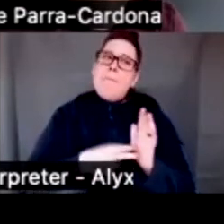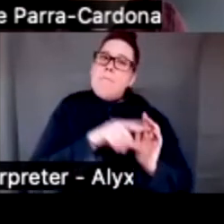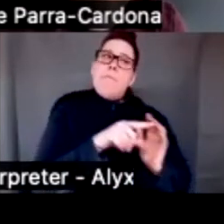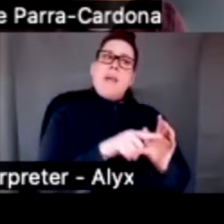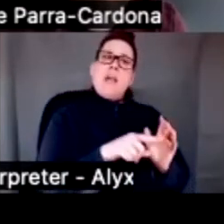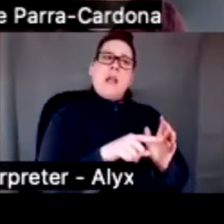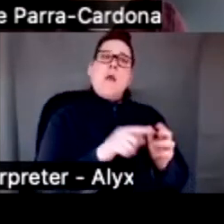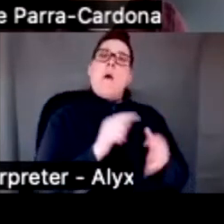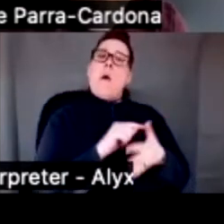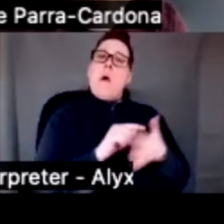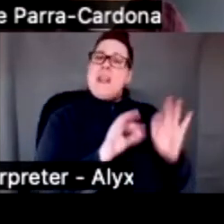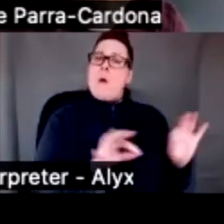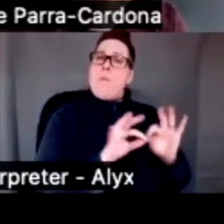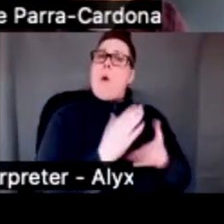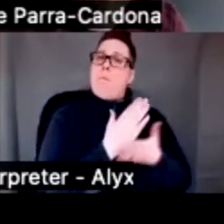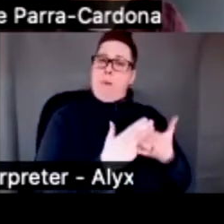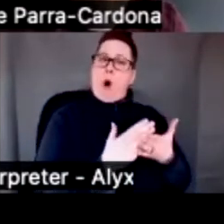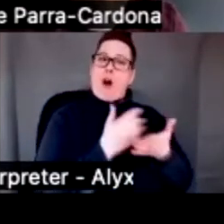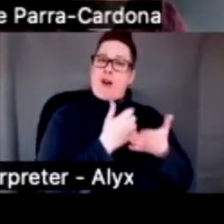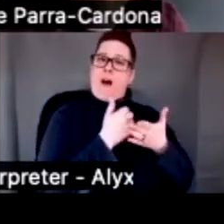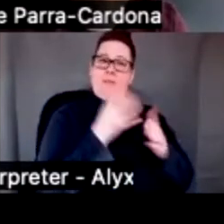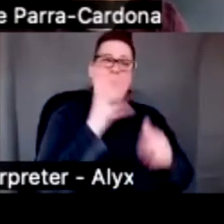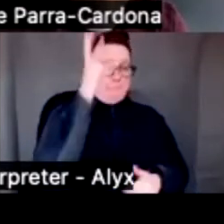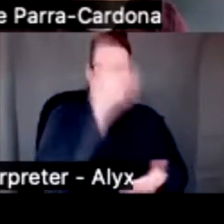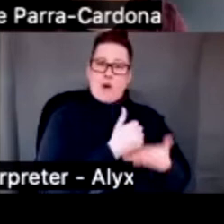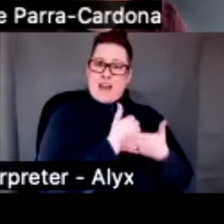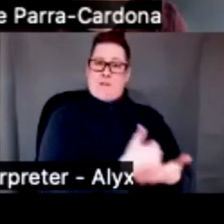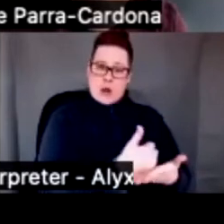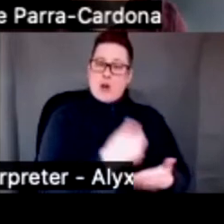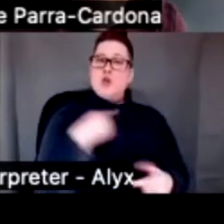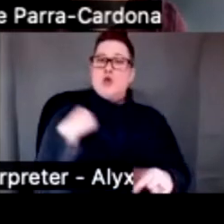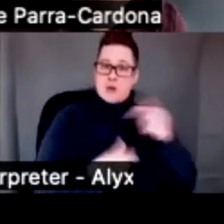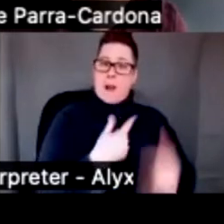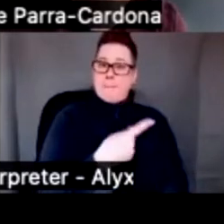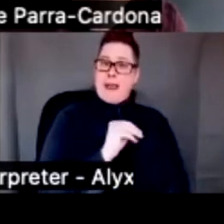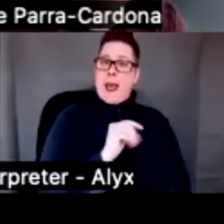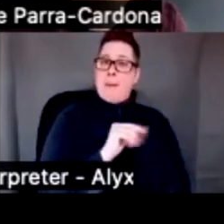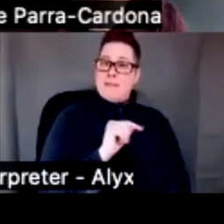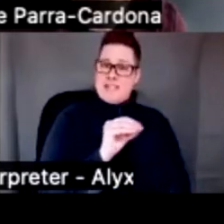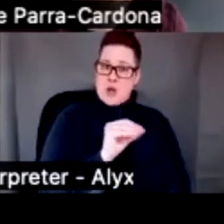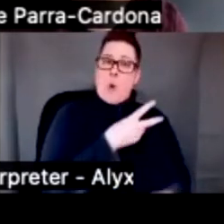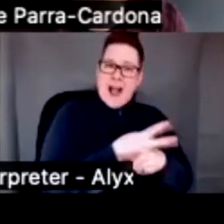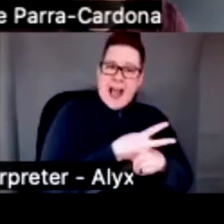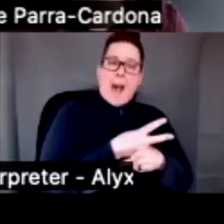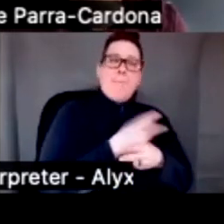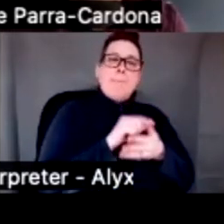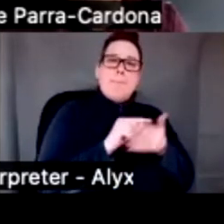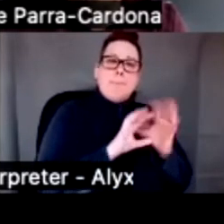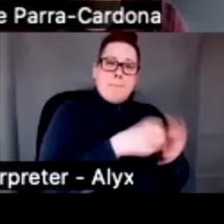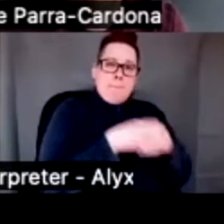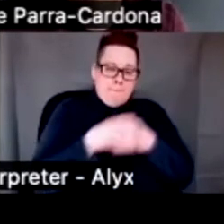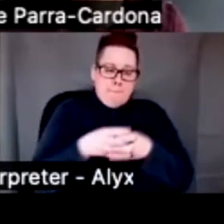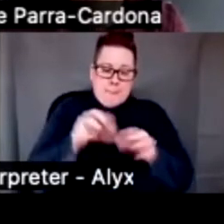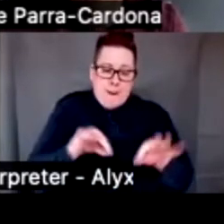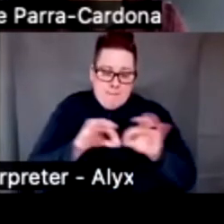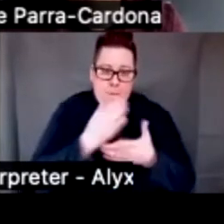components of the parenting intervention that we were adapting, Generation PMTO. But we also kept the essence of the voices of